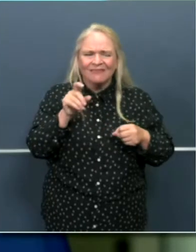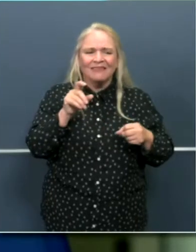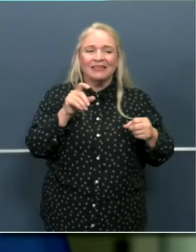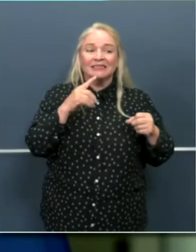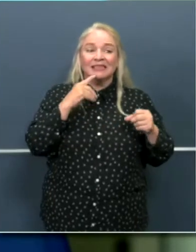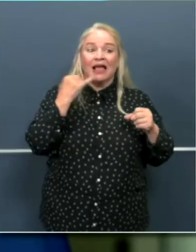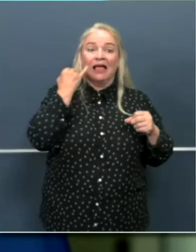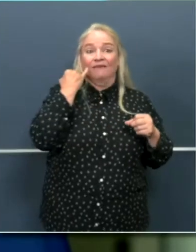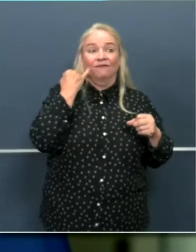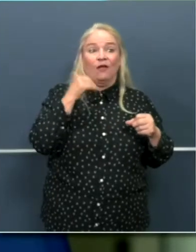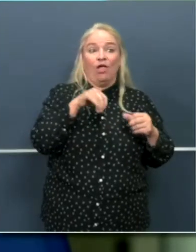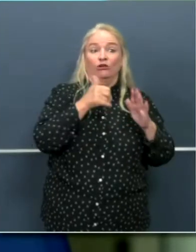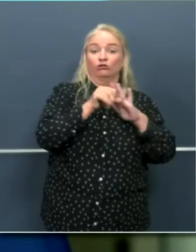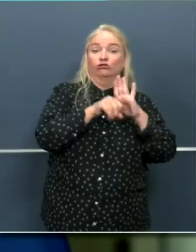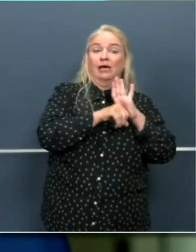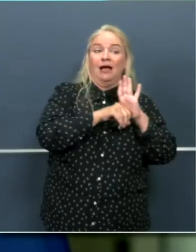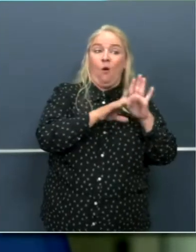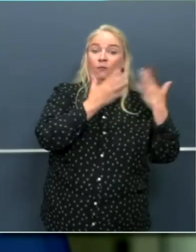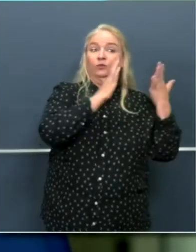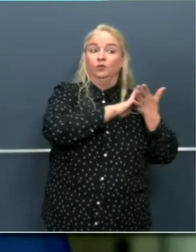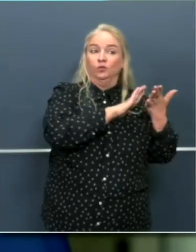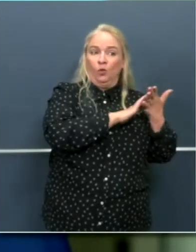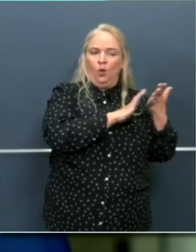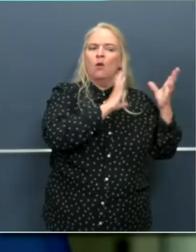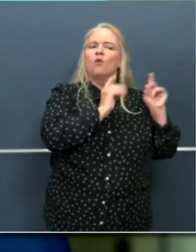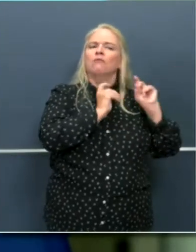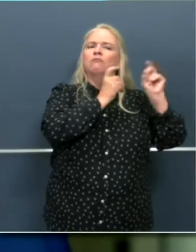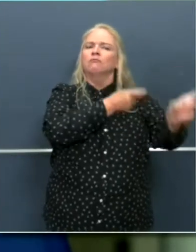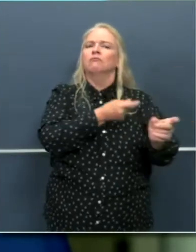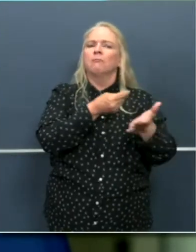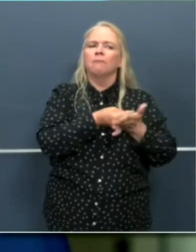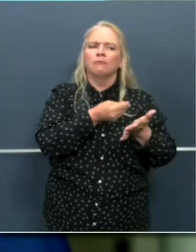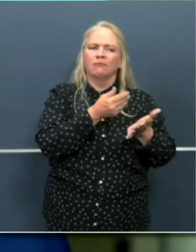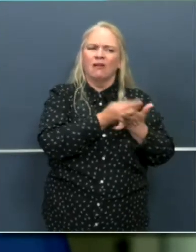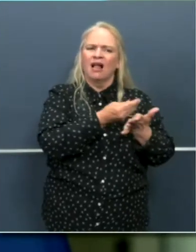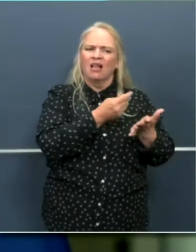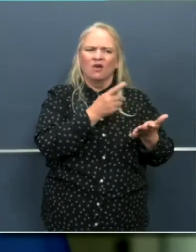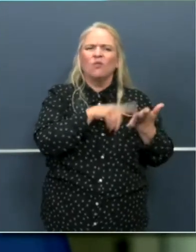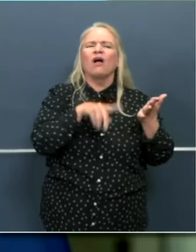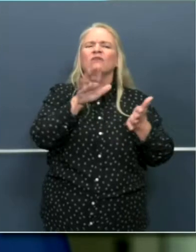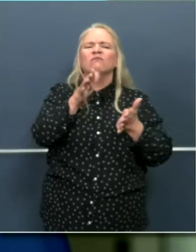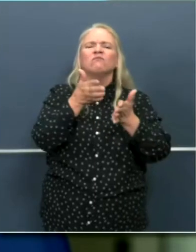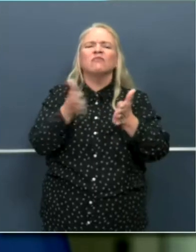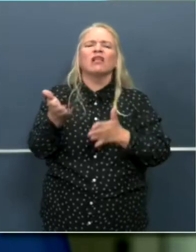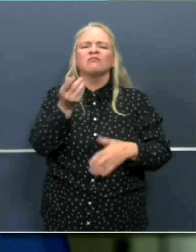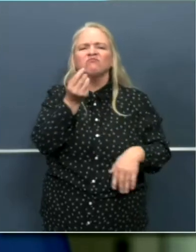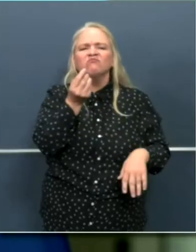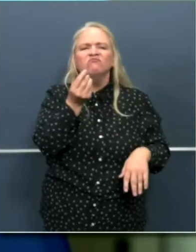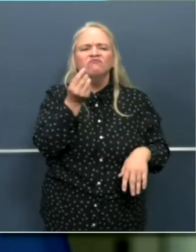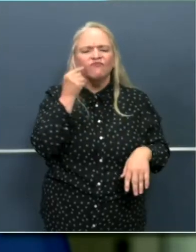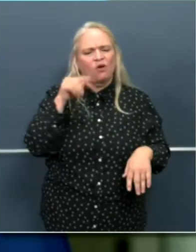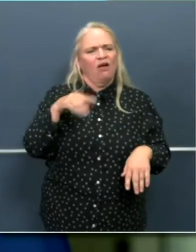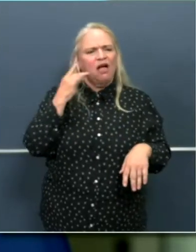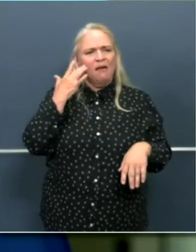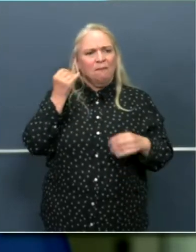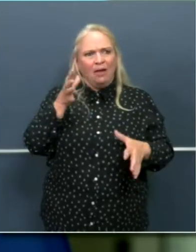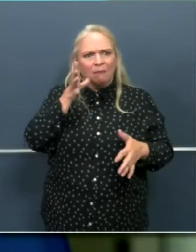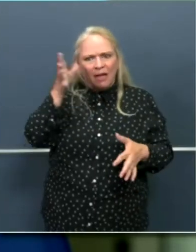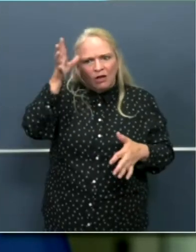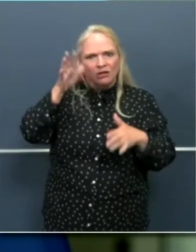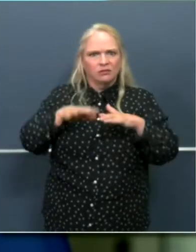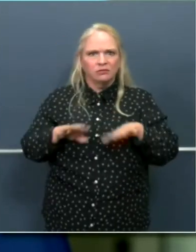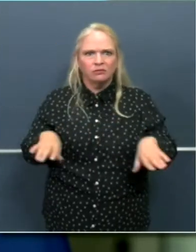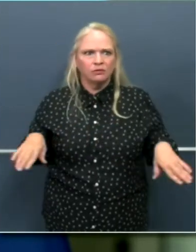my question for you is as California tries to figure out how to reopen those schools, obviously a huge issue for parents and teachers and kids alike.